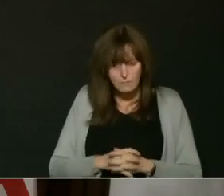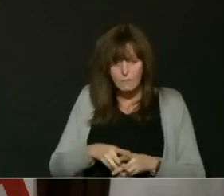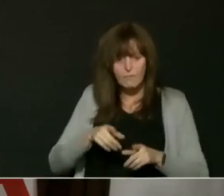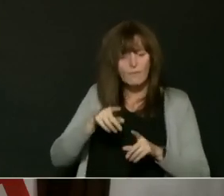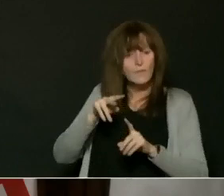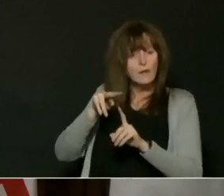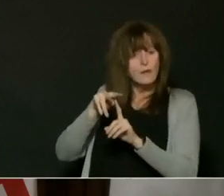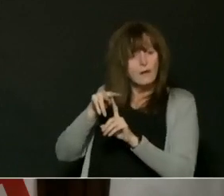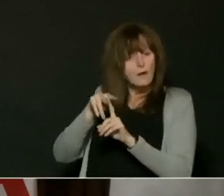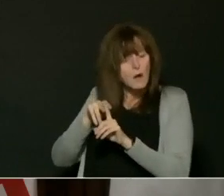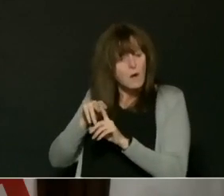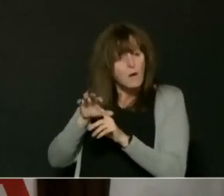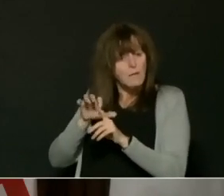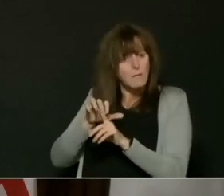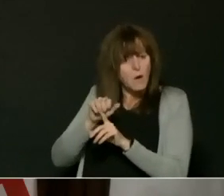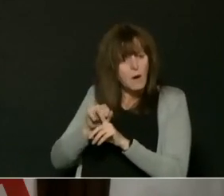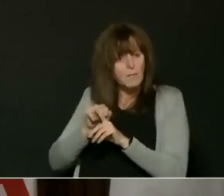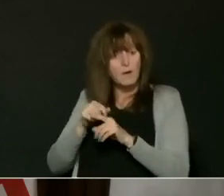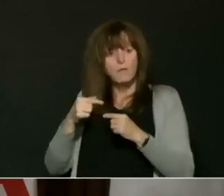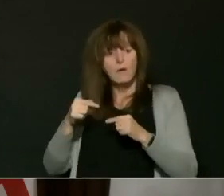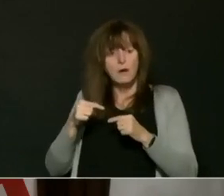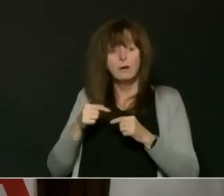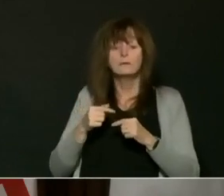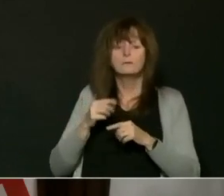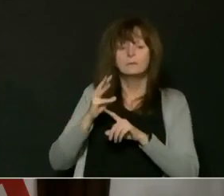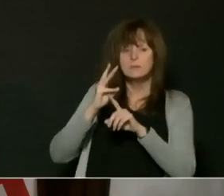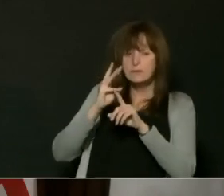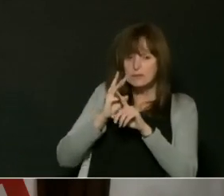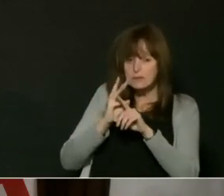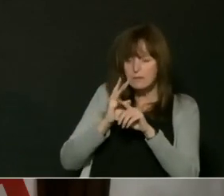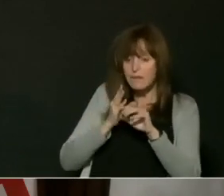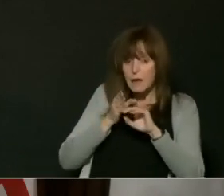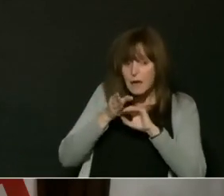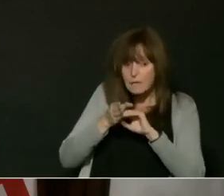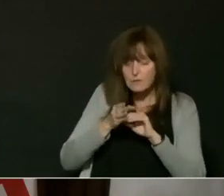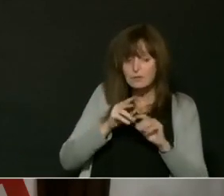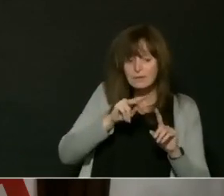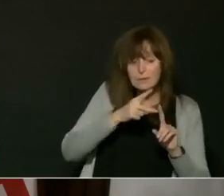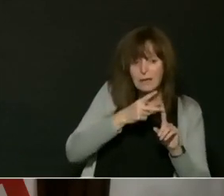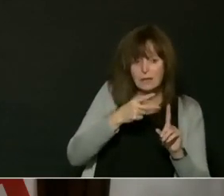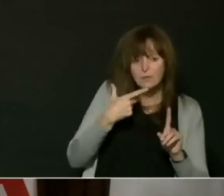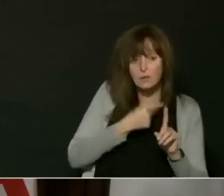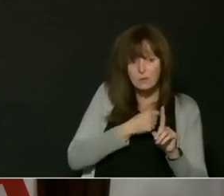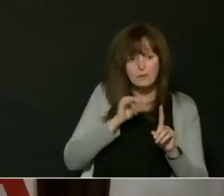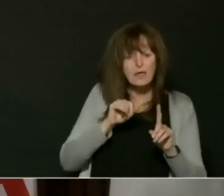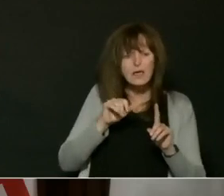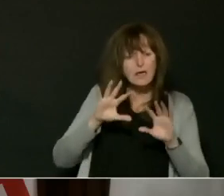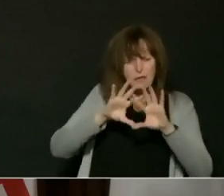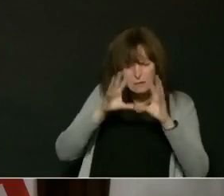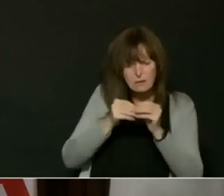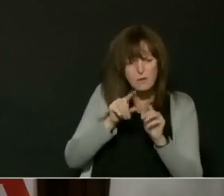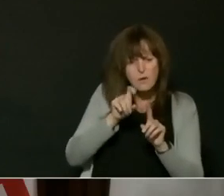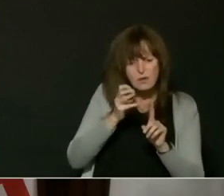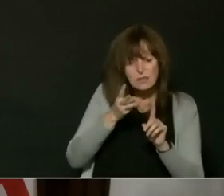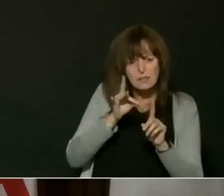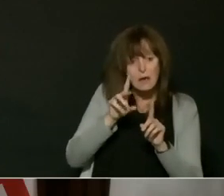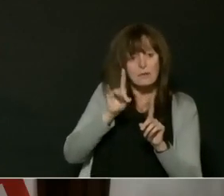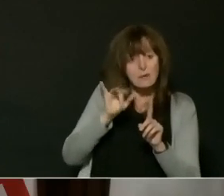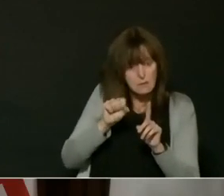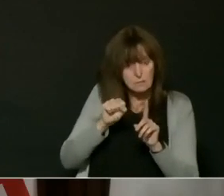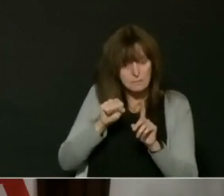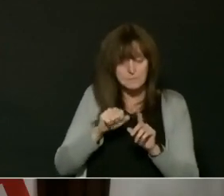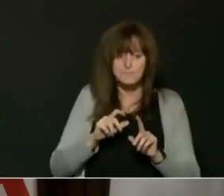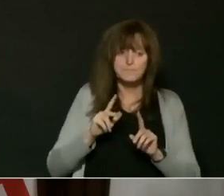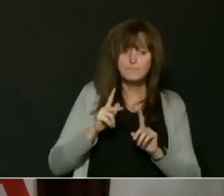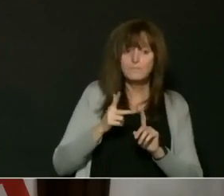months or 168 days after a second dose. Boosters are an effective means of reducing